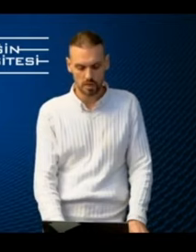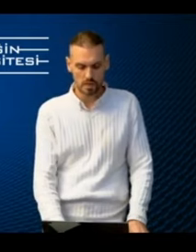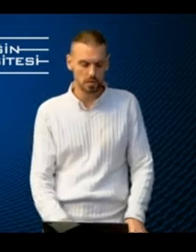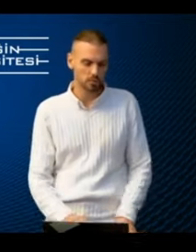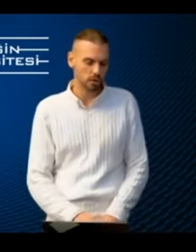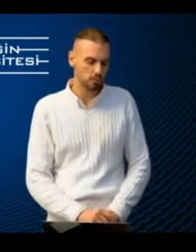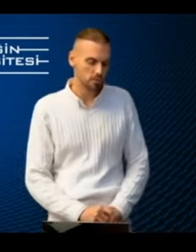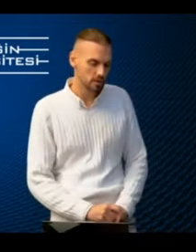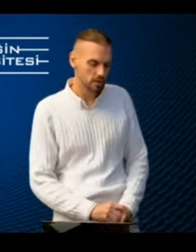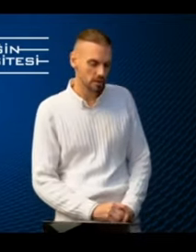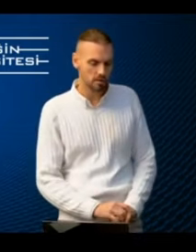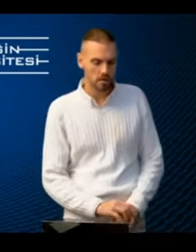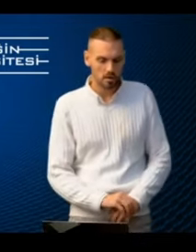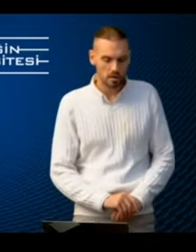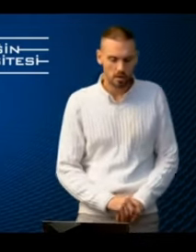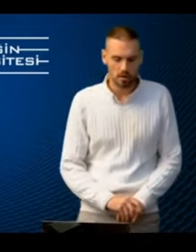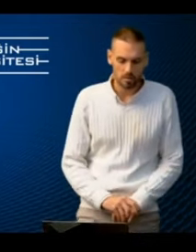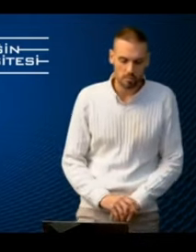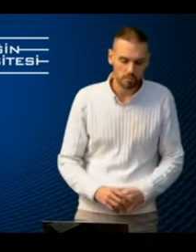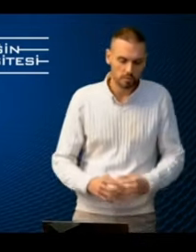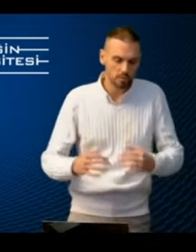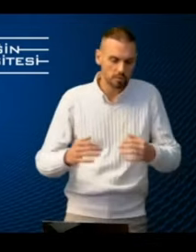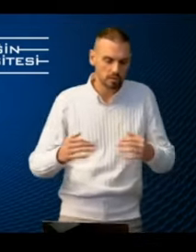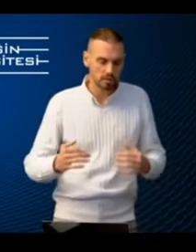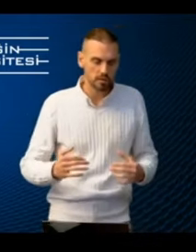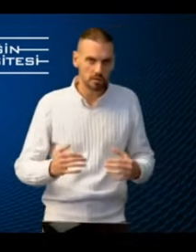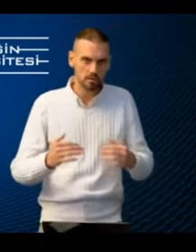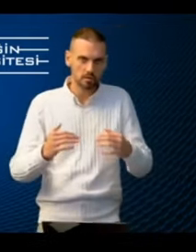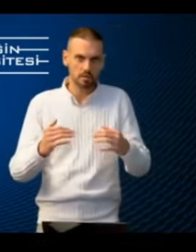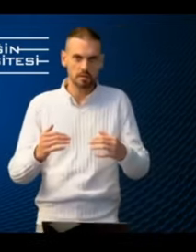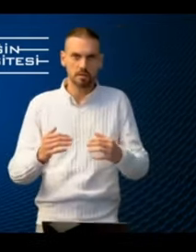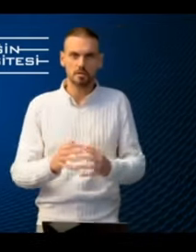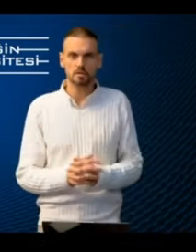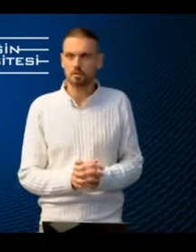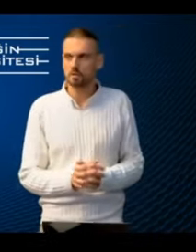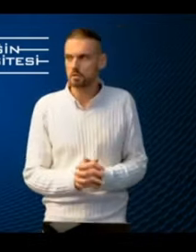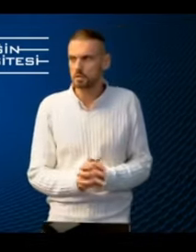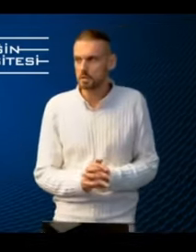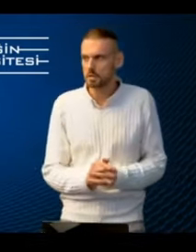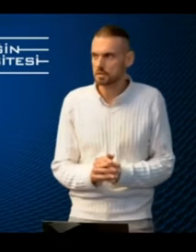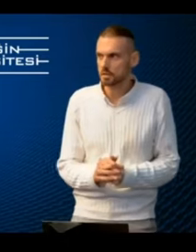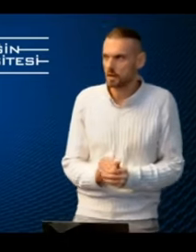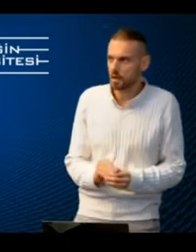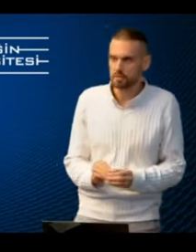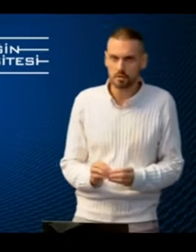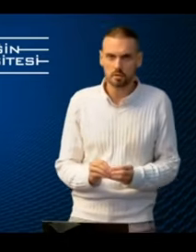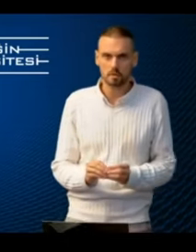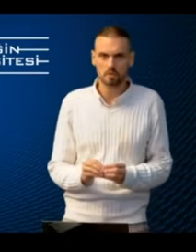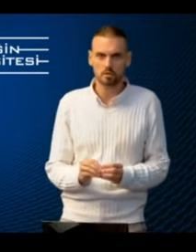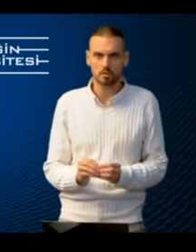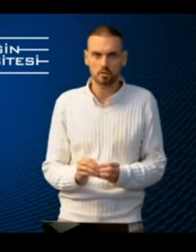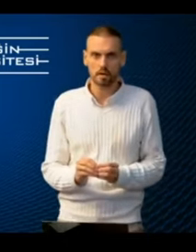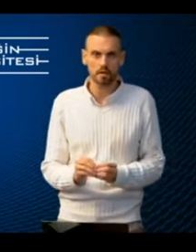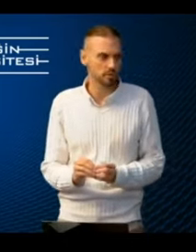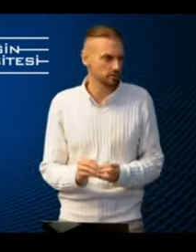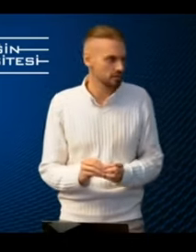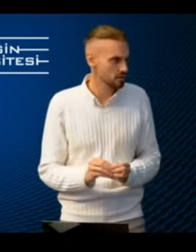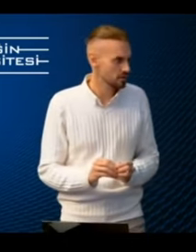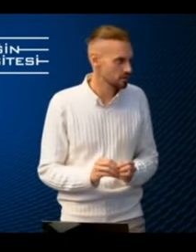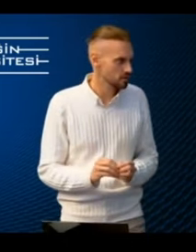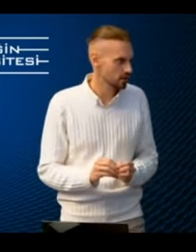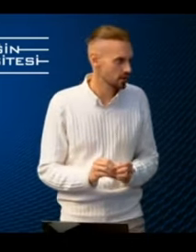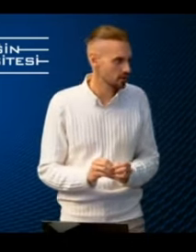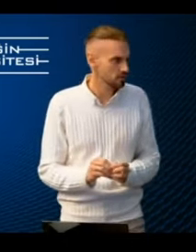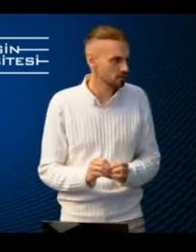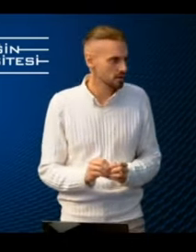focus. Just what I want to say that predominantly safety and security is a very strong element of